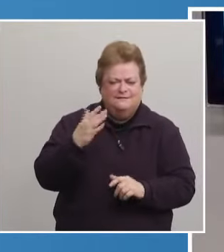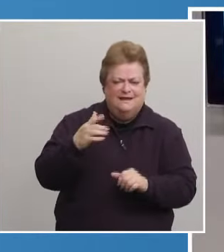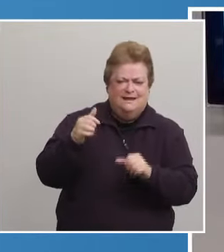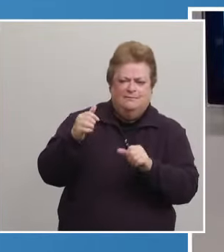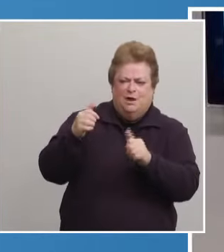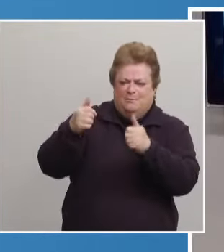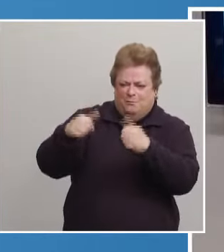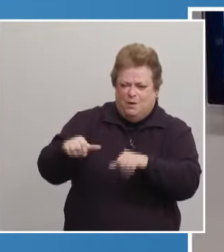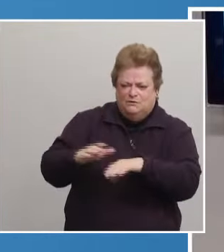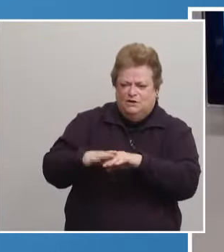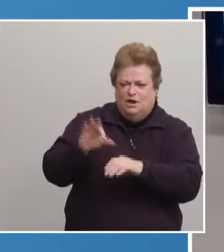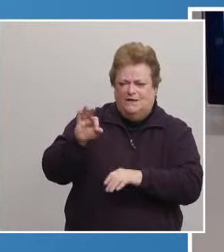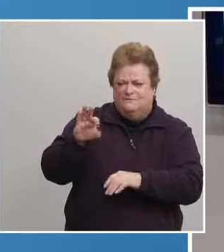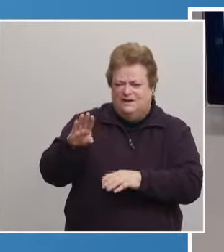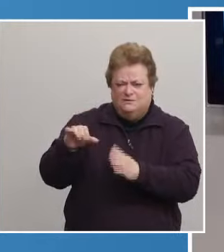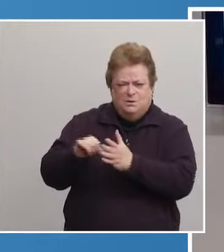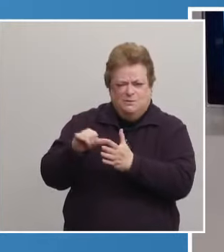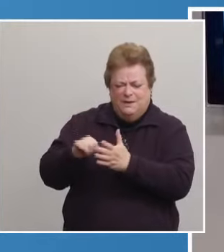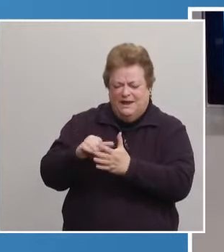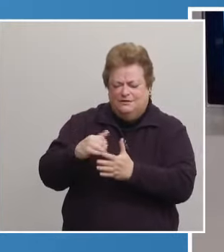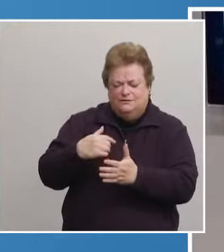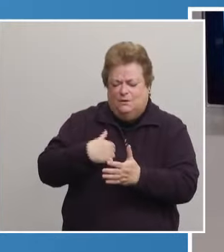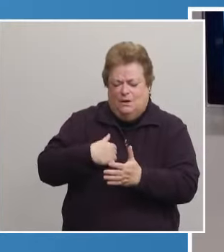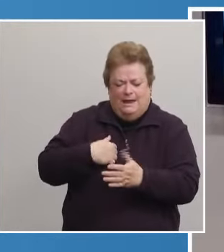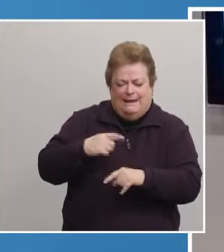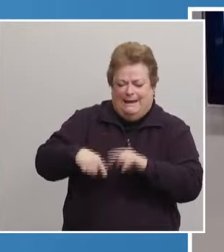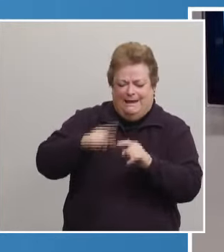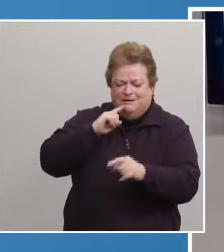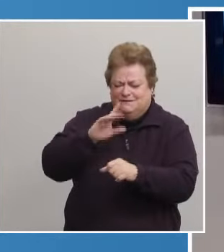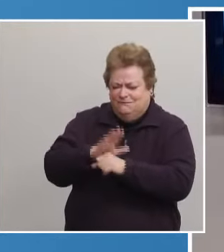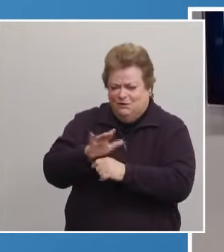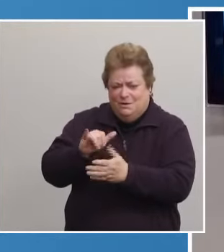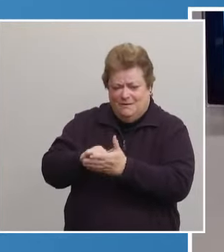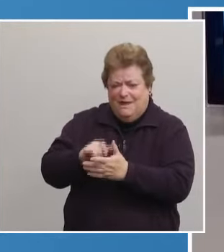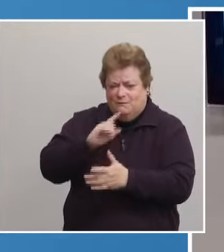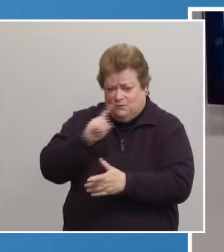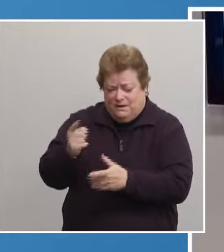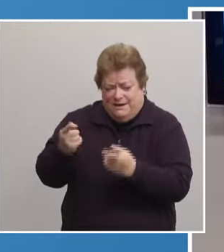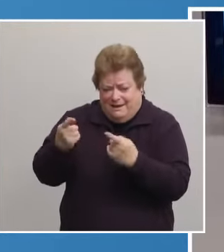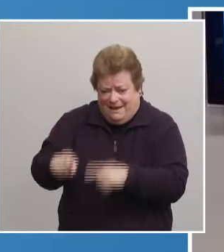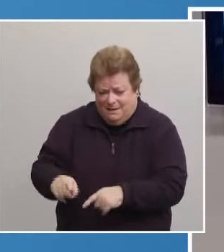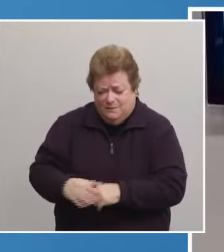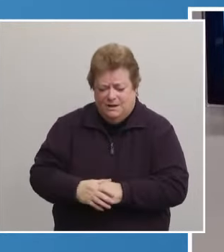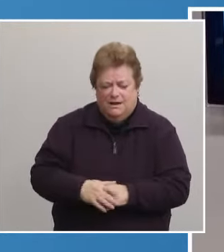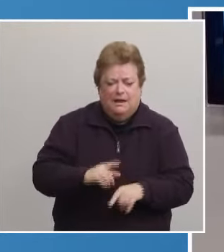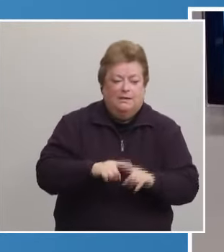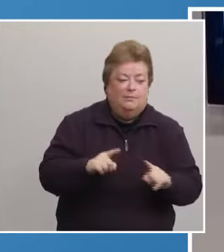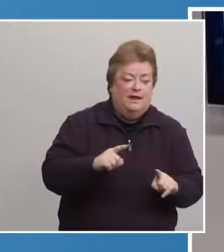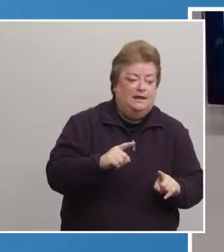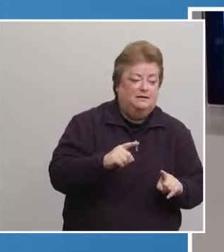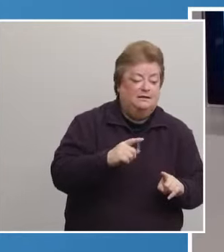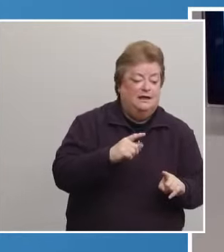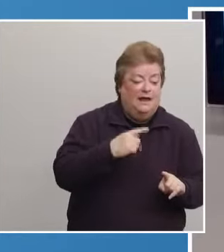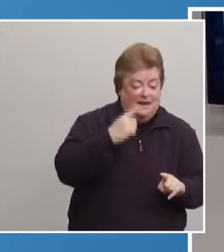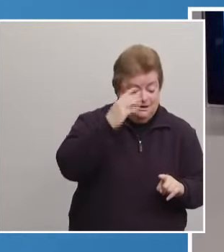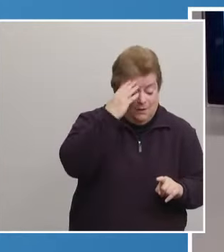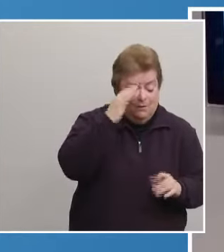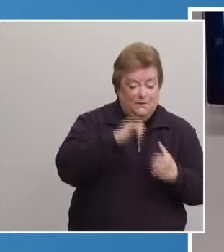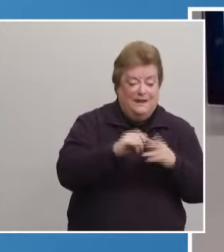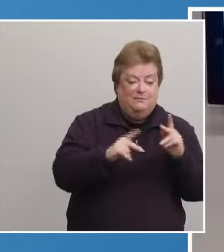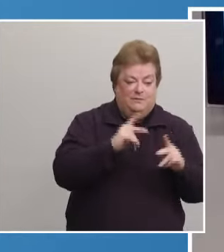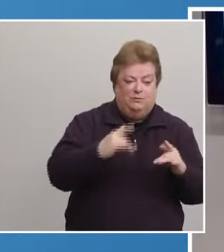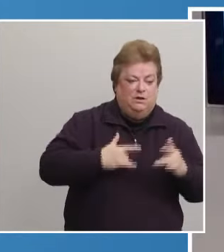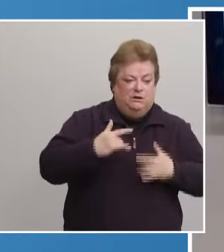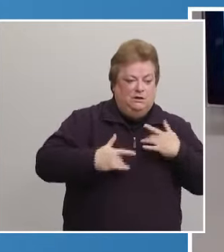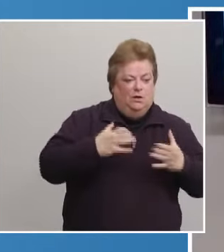page somewhere. We're not able to confirm that, so I can't say that. But I also think it was because people were so anxious to get registered.